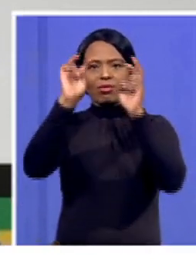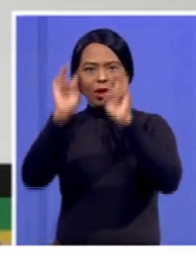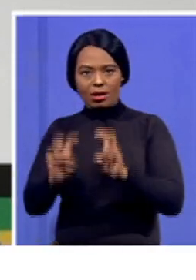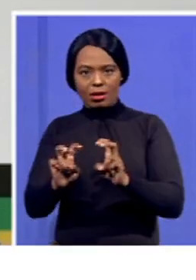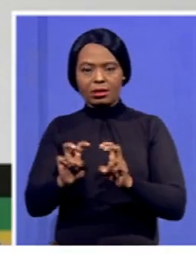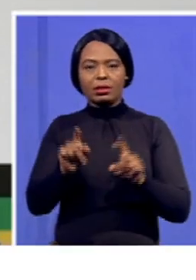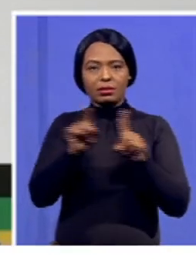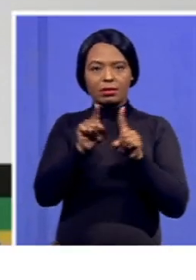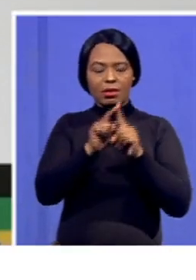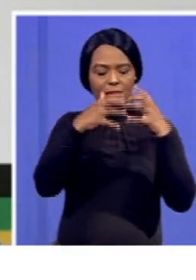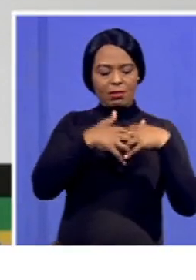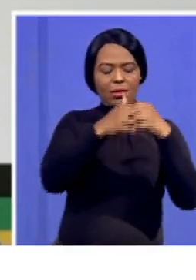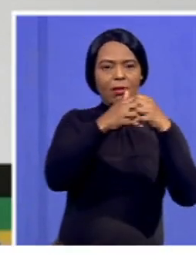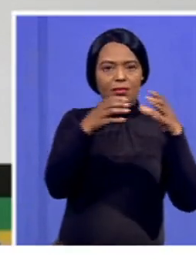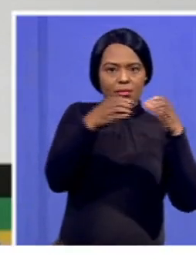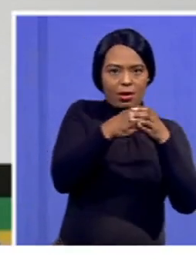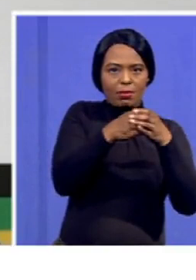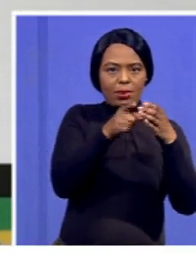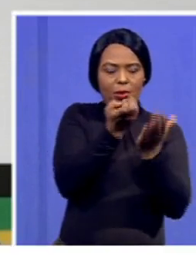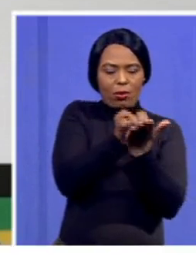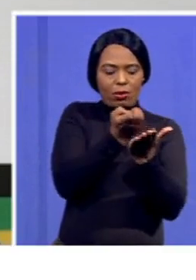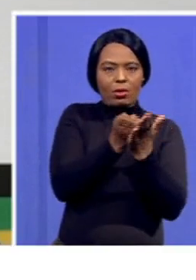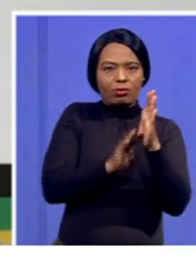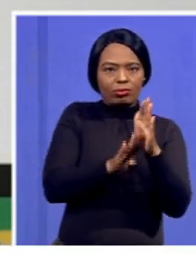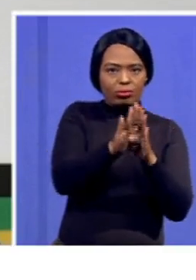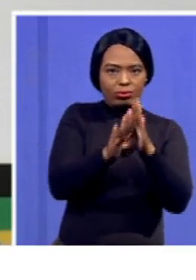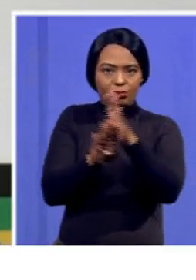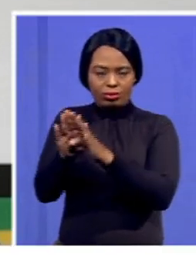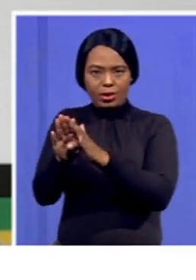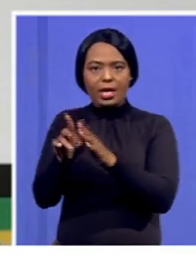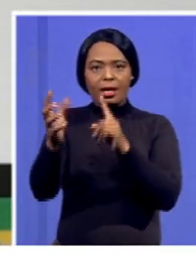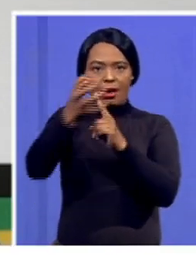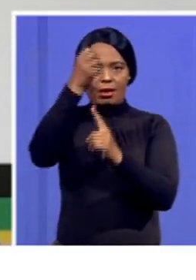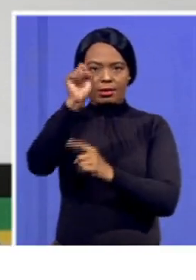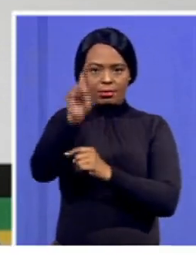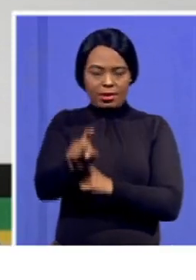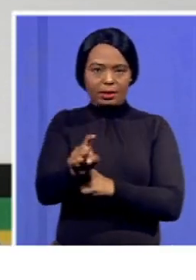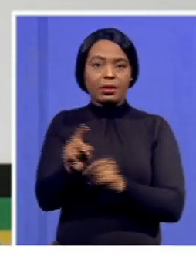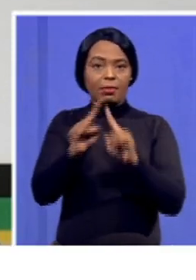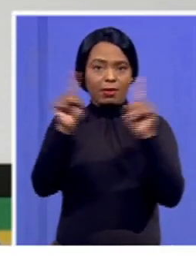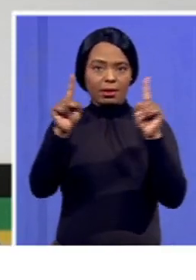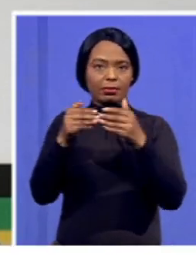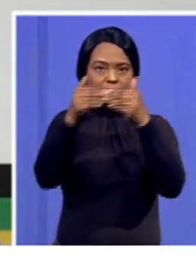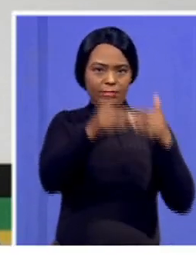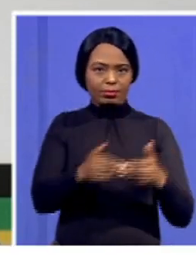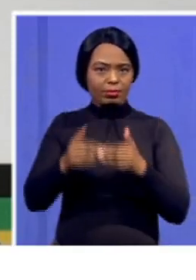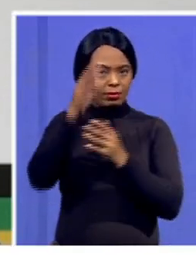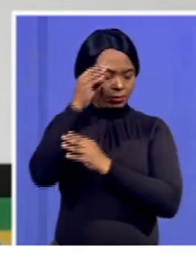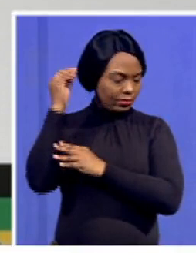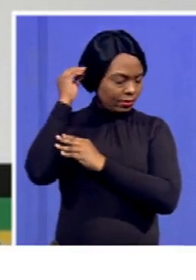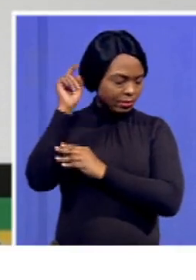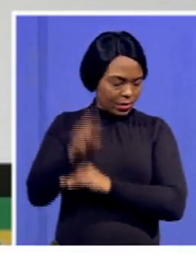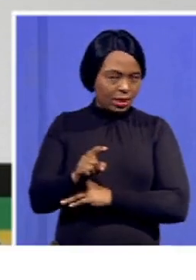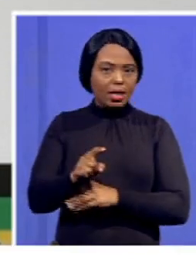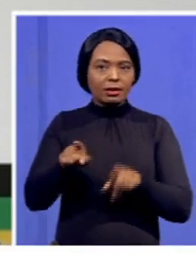to be achieved through policies to accelerate economic growth, as well as through carefully management of expenditure